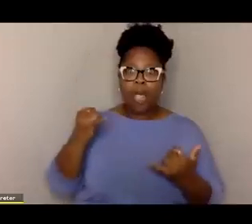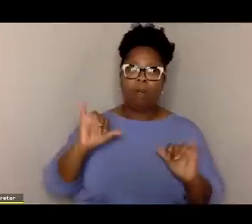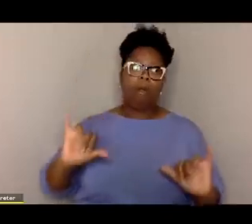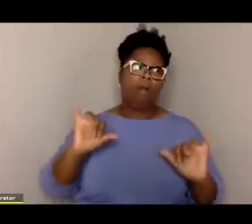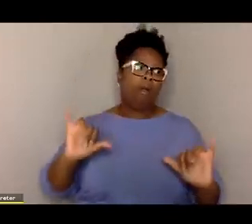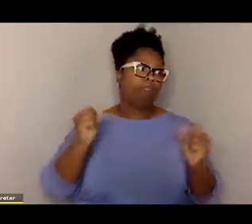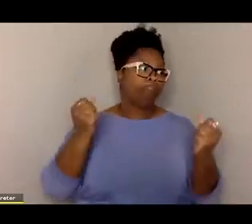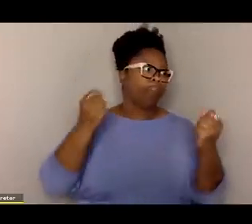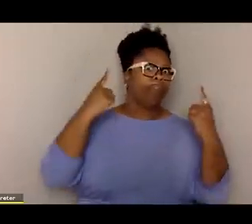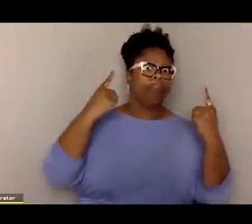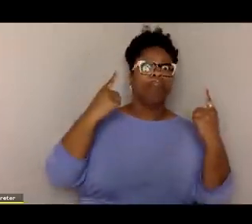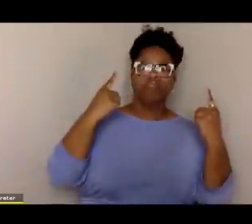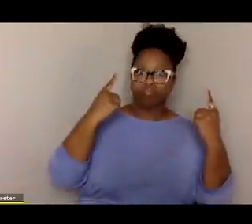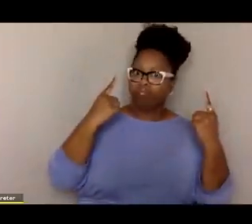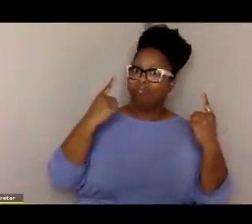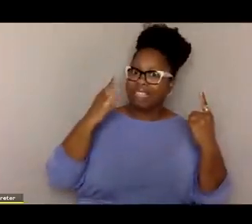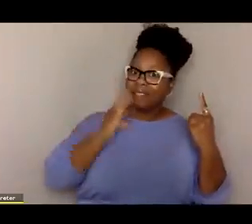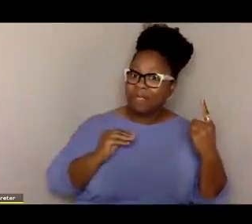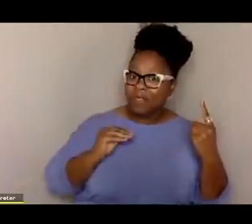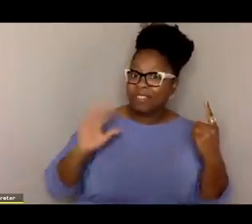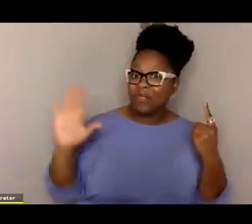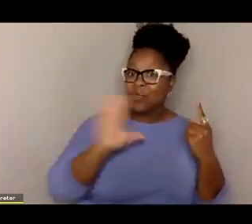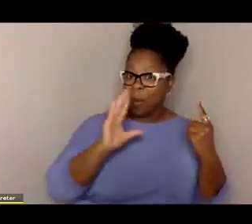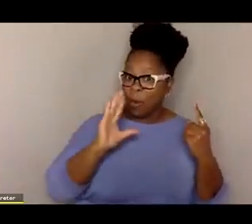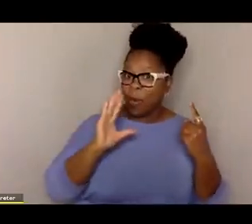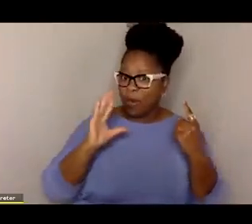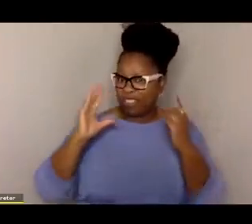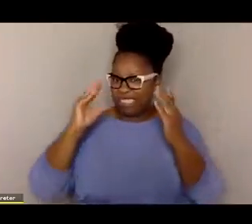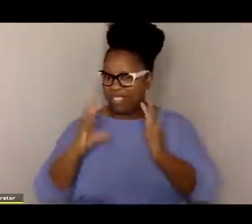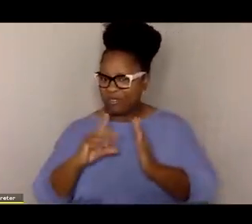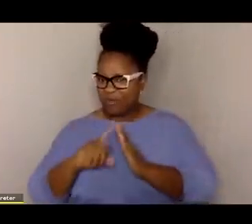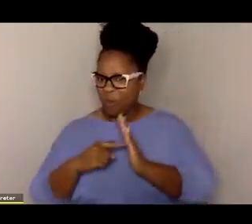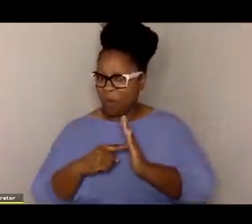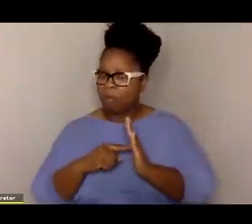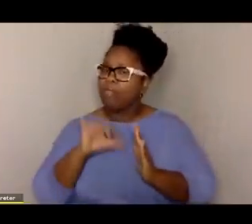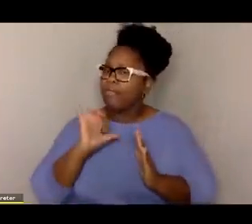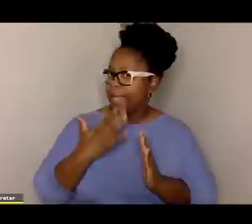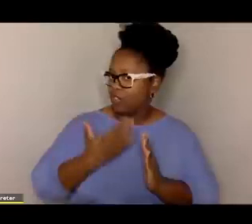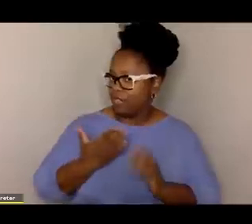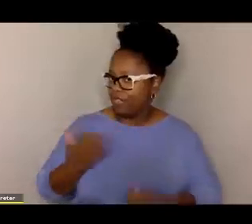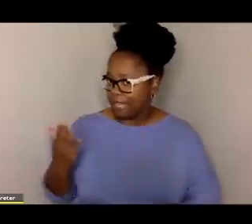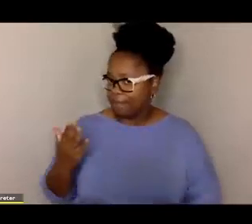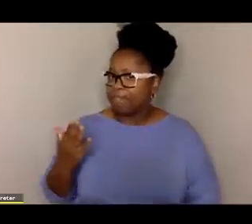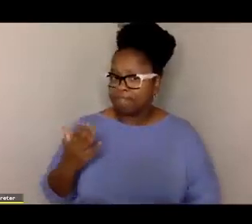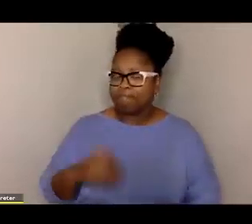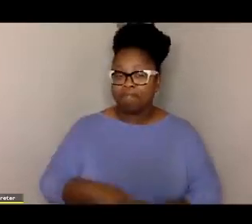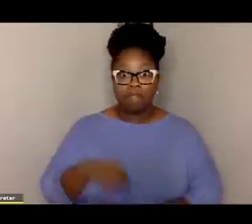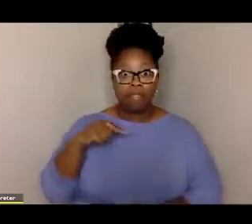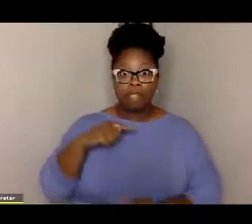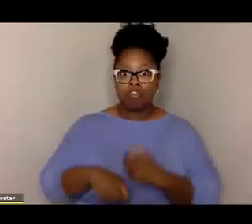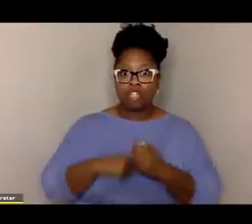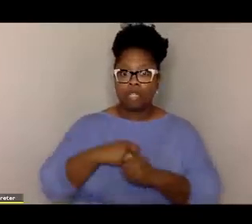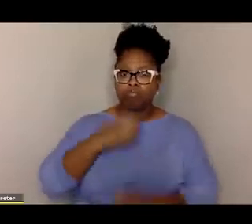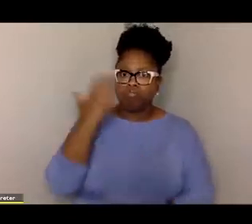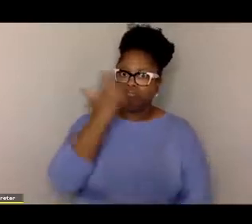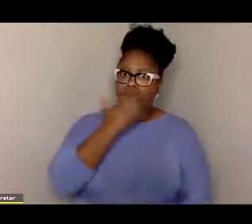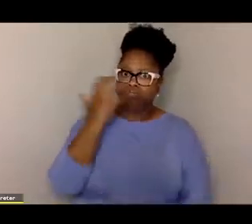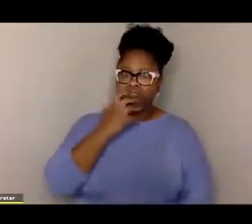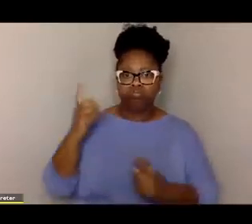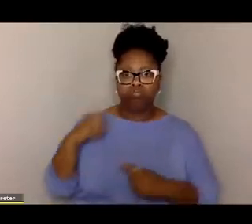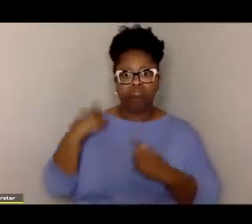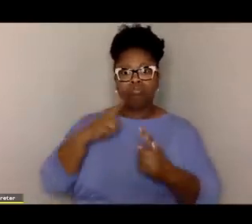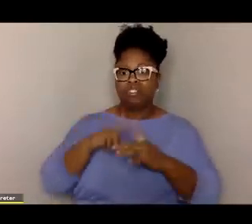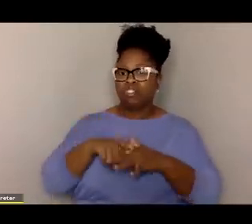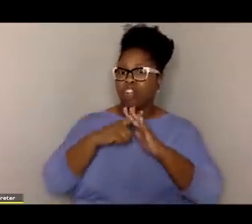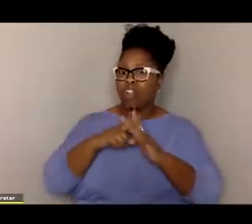see and experience what you do. So I think that's a good thing. This has been an extraordinary